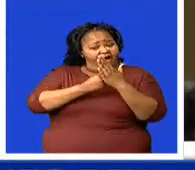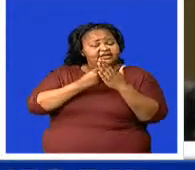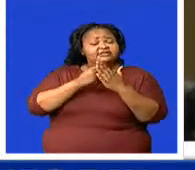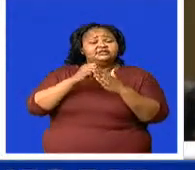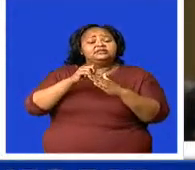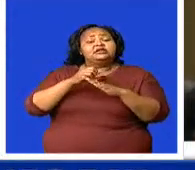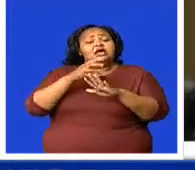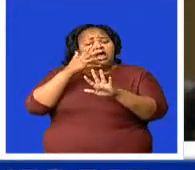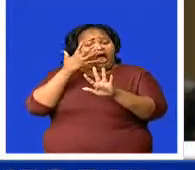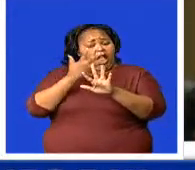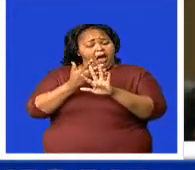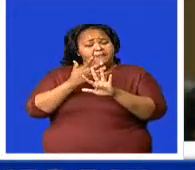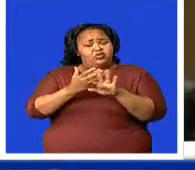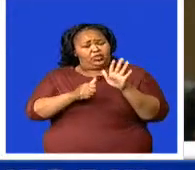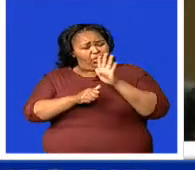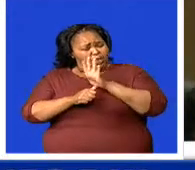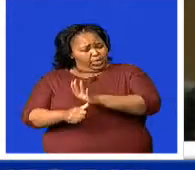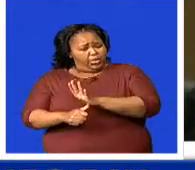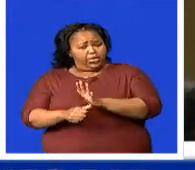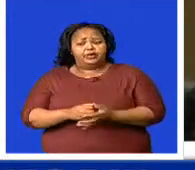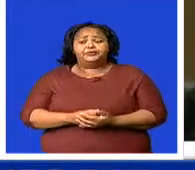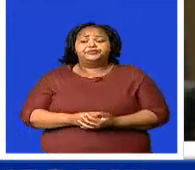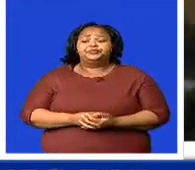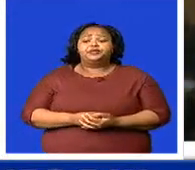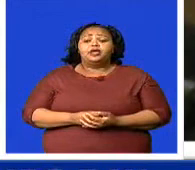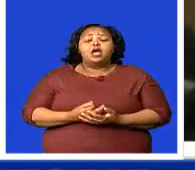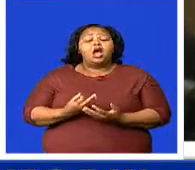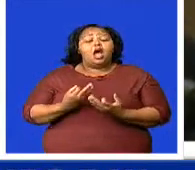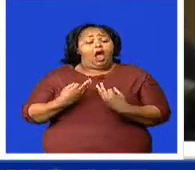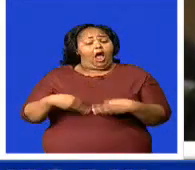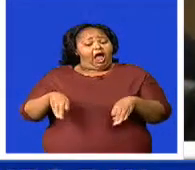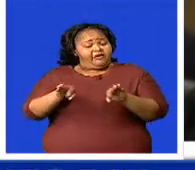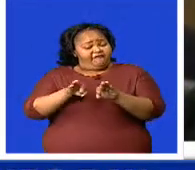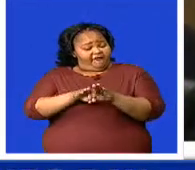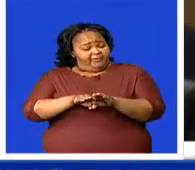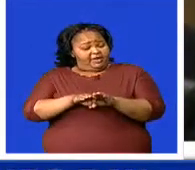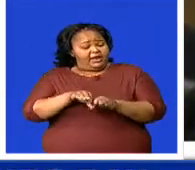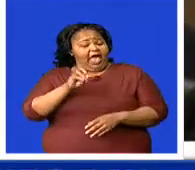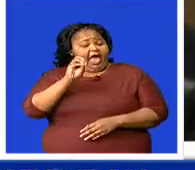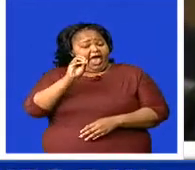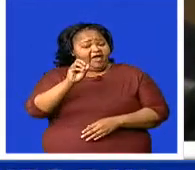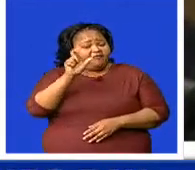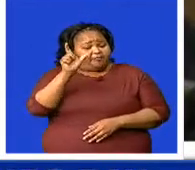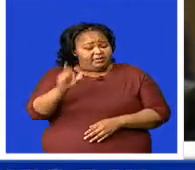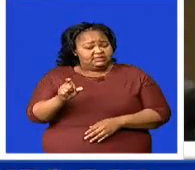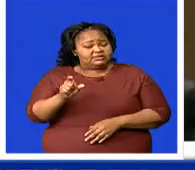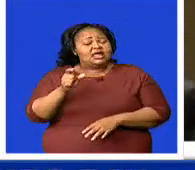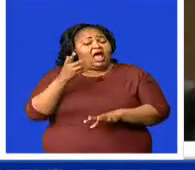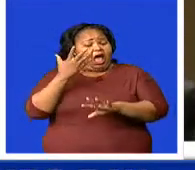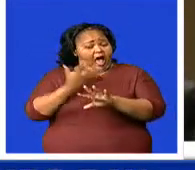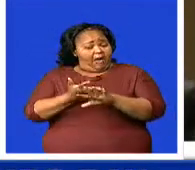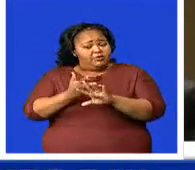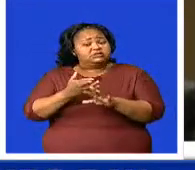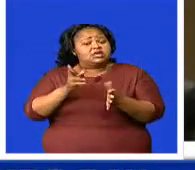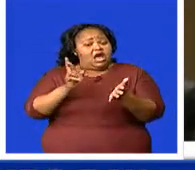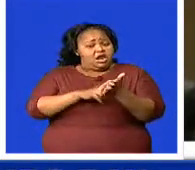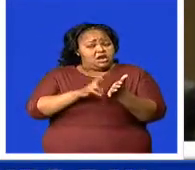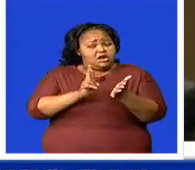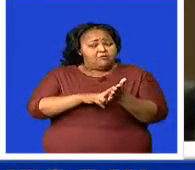If there's someone in my family who does this, I must report to the chief.